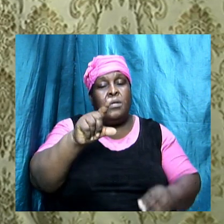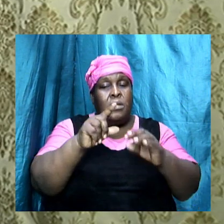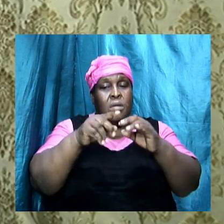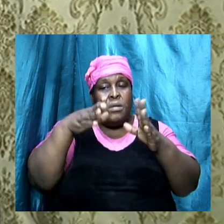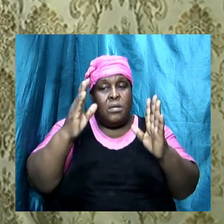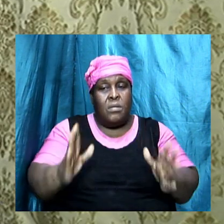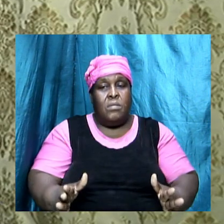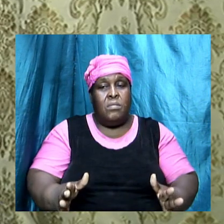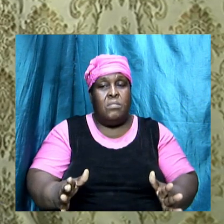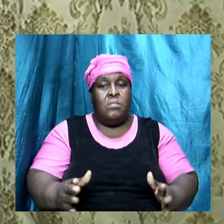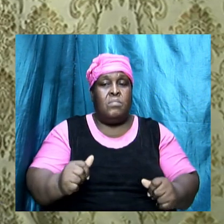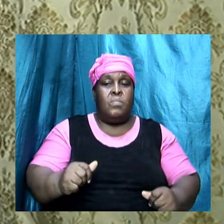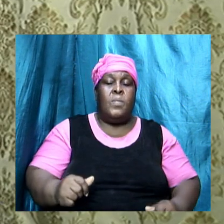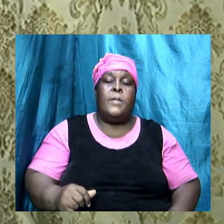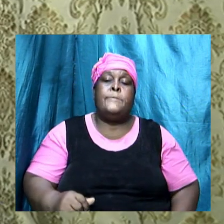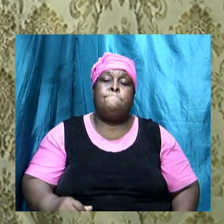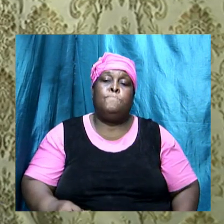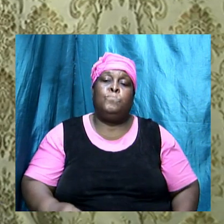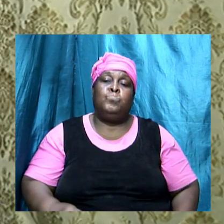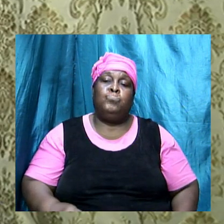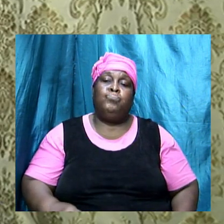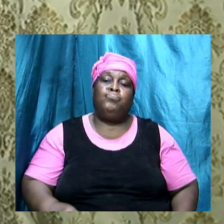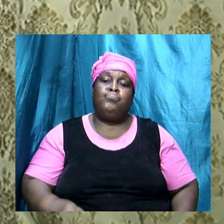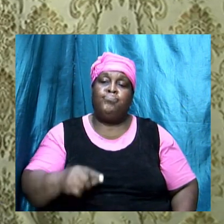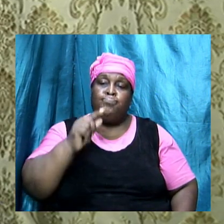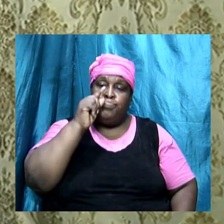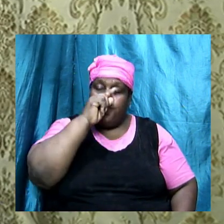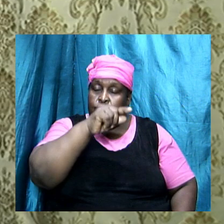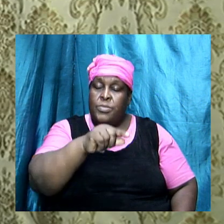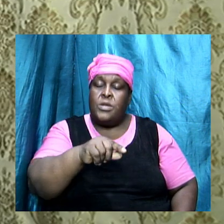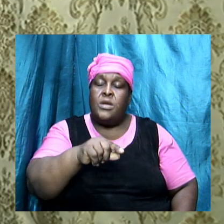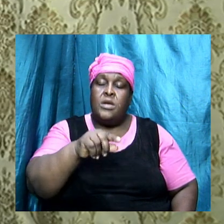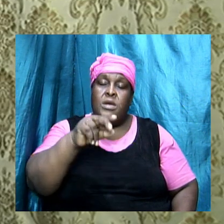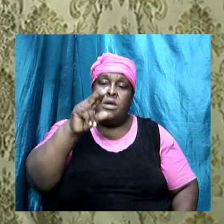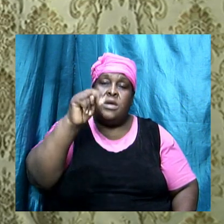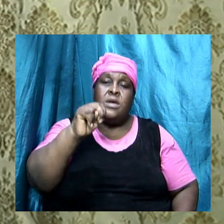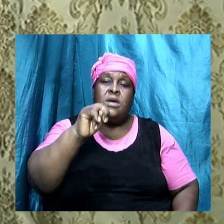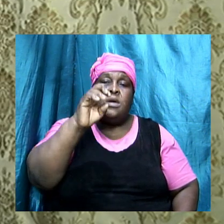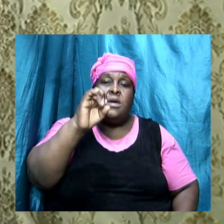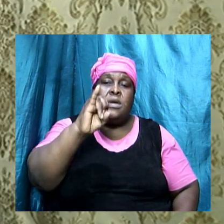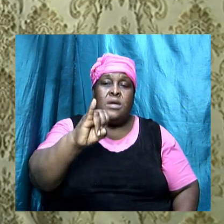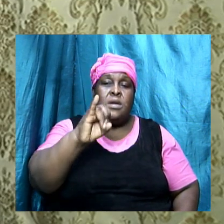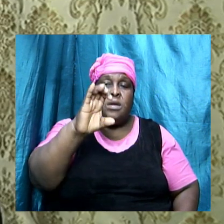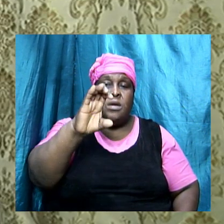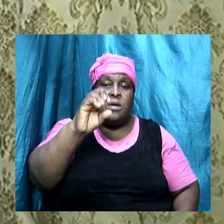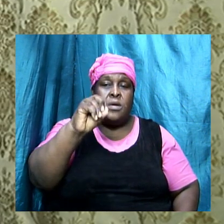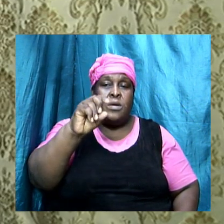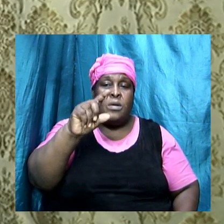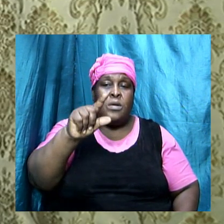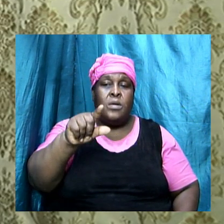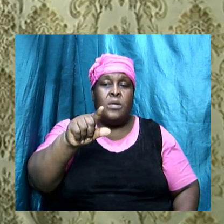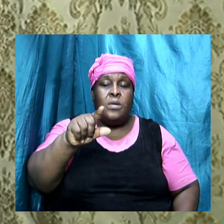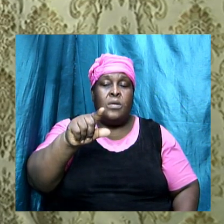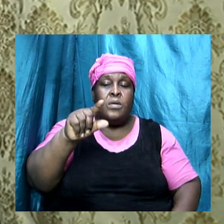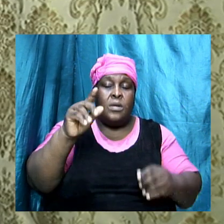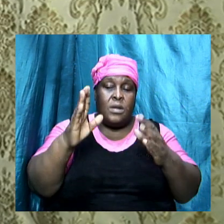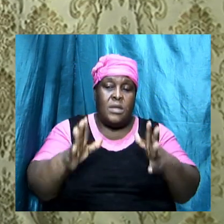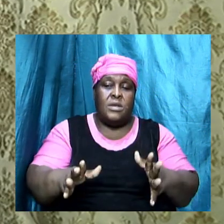so the name Nicolation was derived from the group Nicolas which literally means the one who conquers